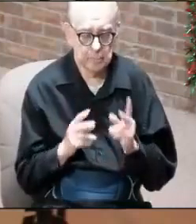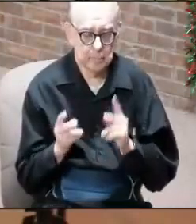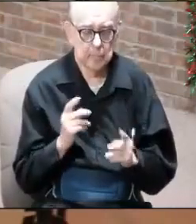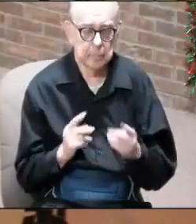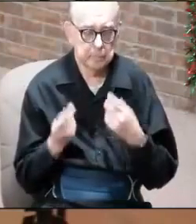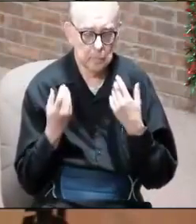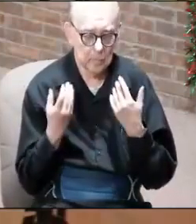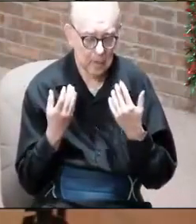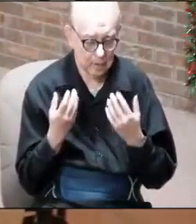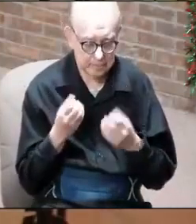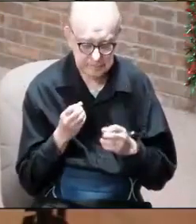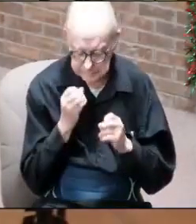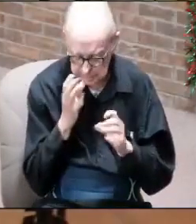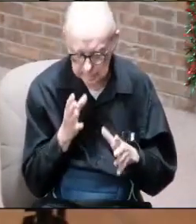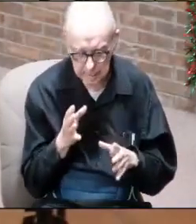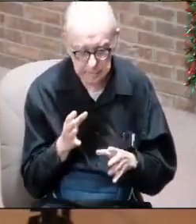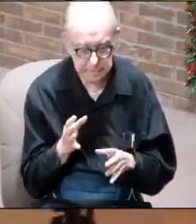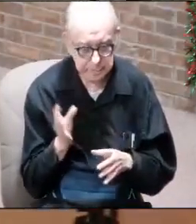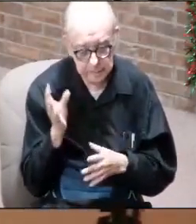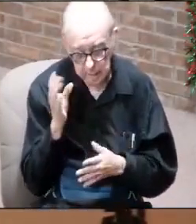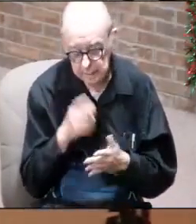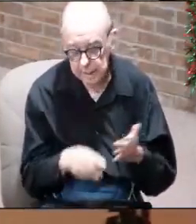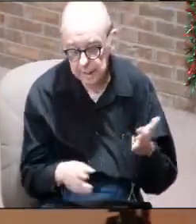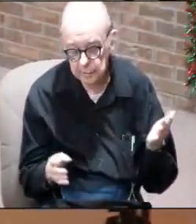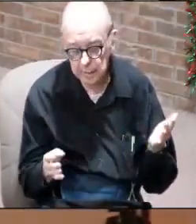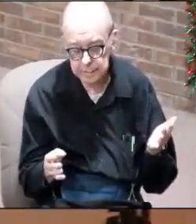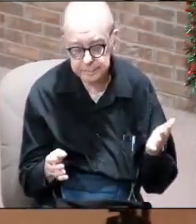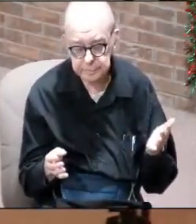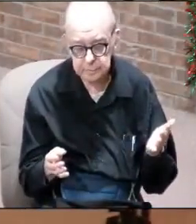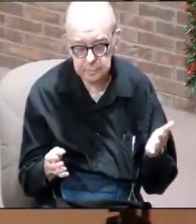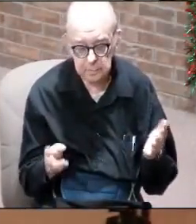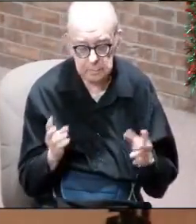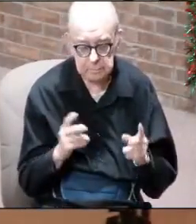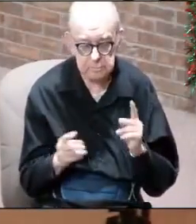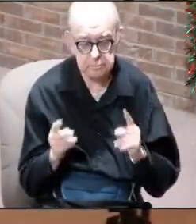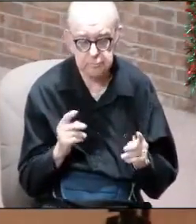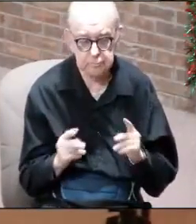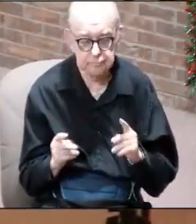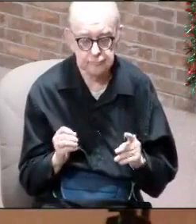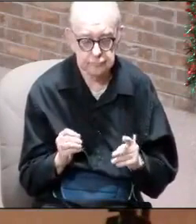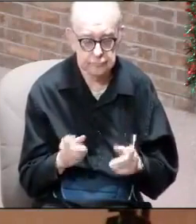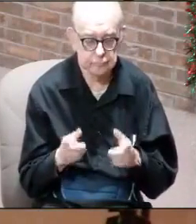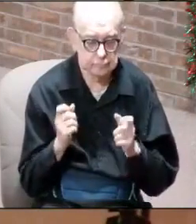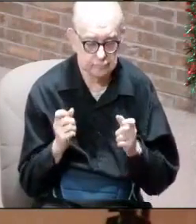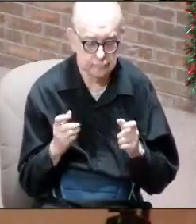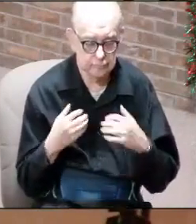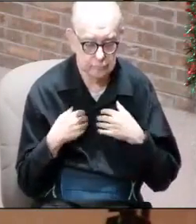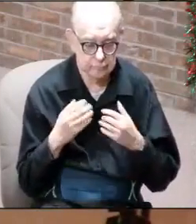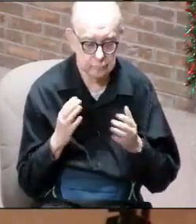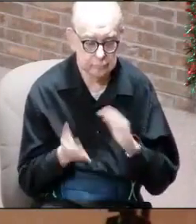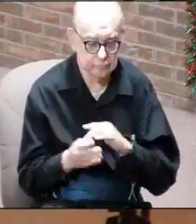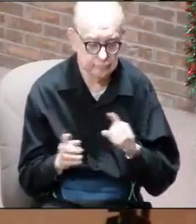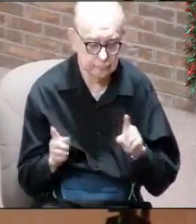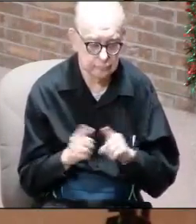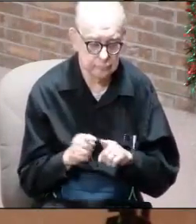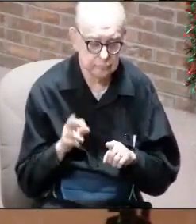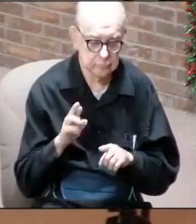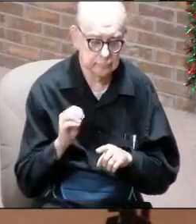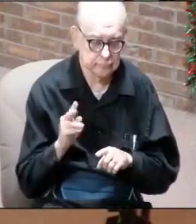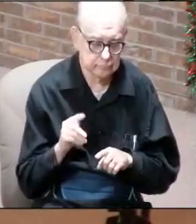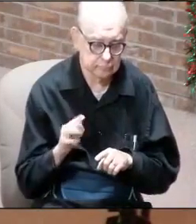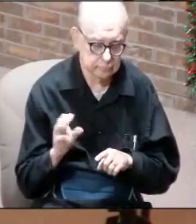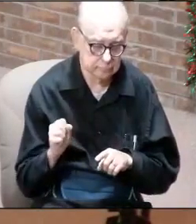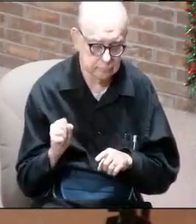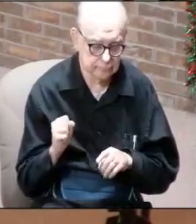People don't care. And guess what? People all of a sudden have become like robots and